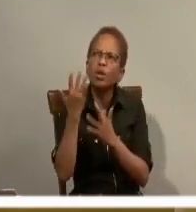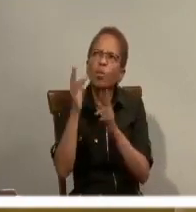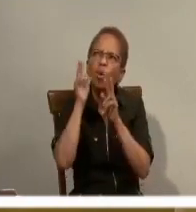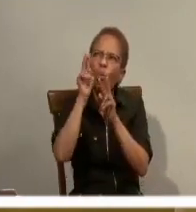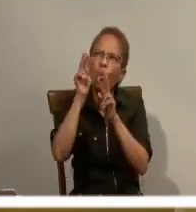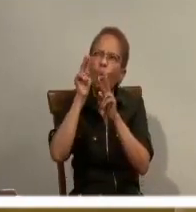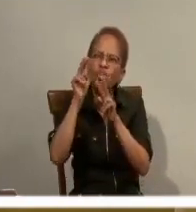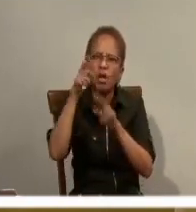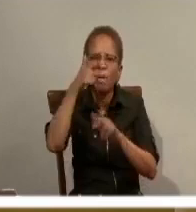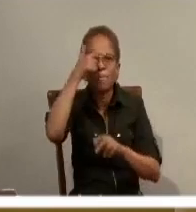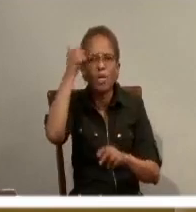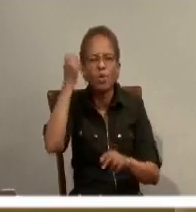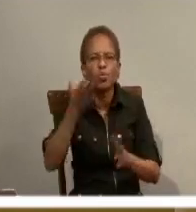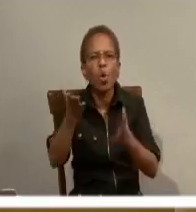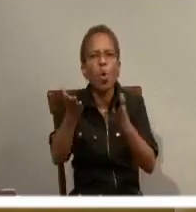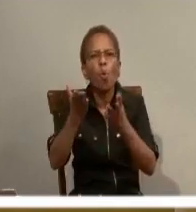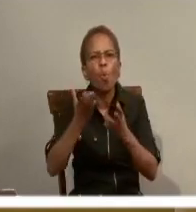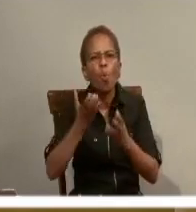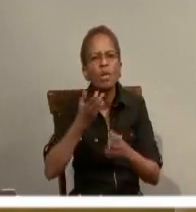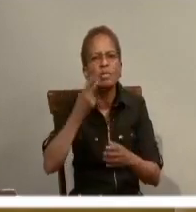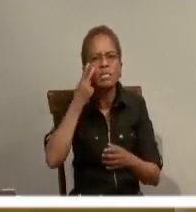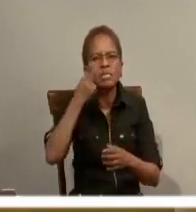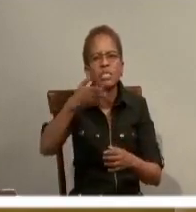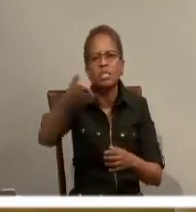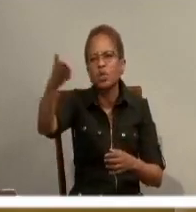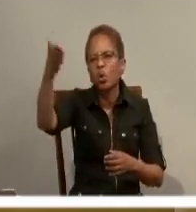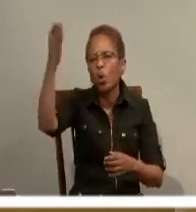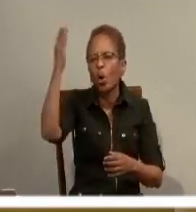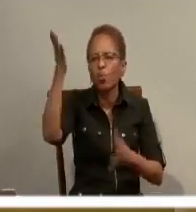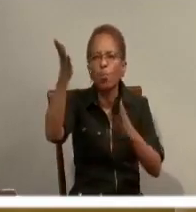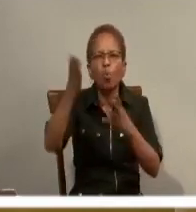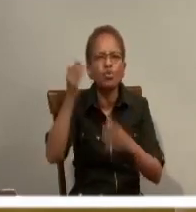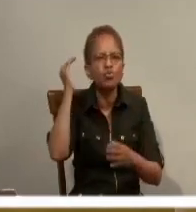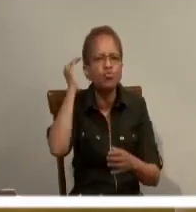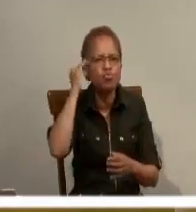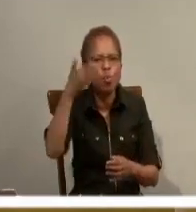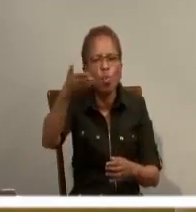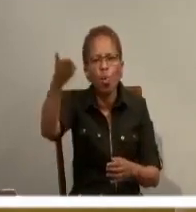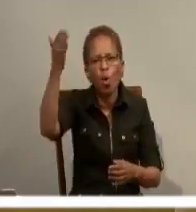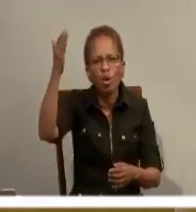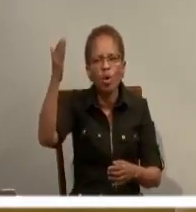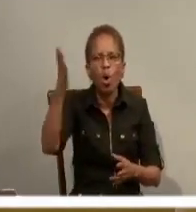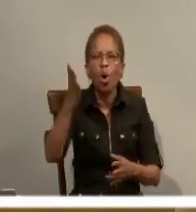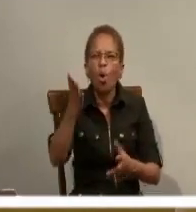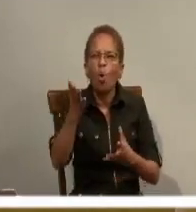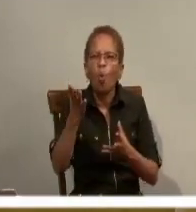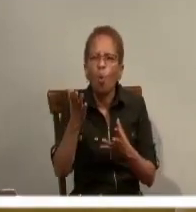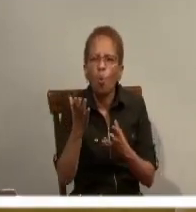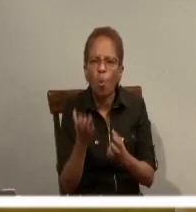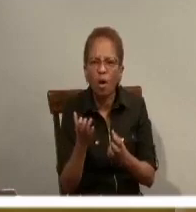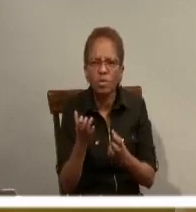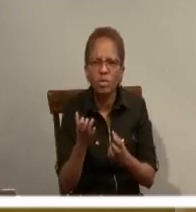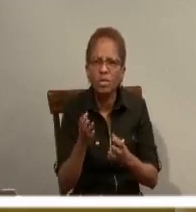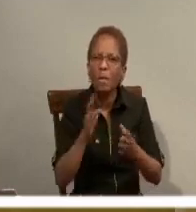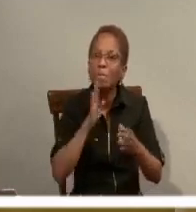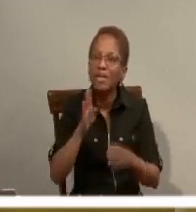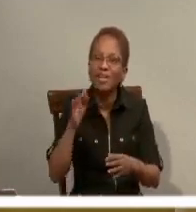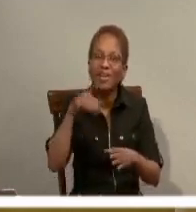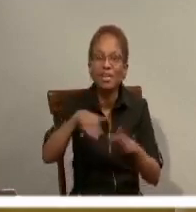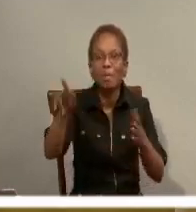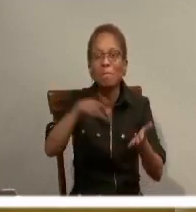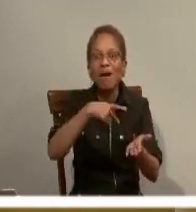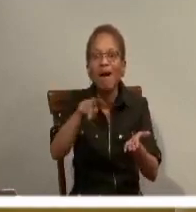God? Because we want to know God as God really is. We want to be in that party of all parties